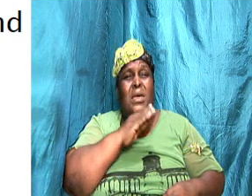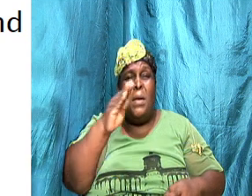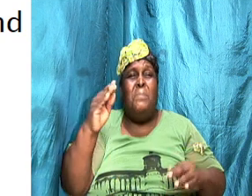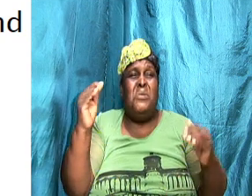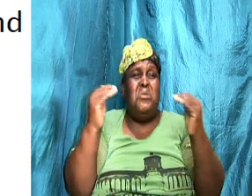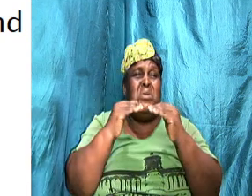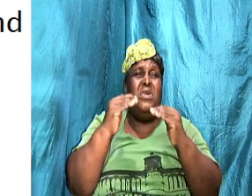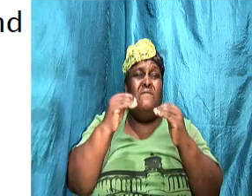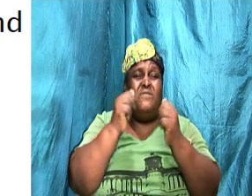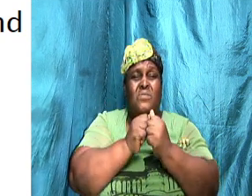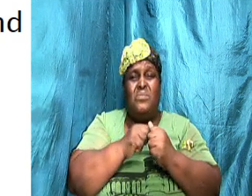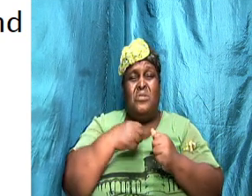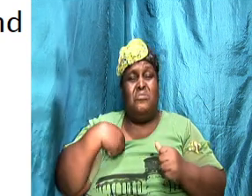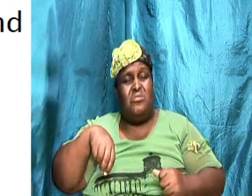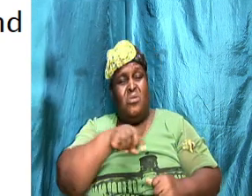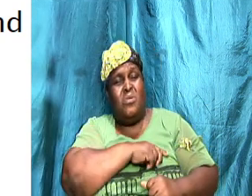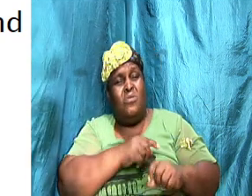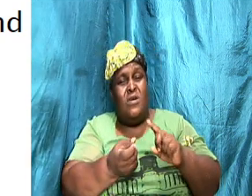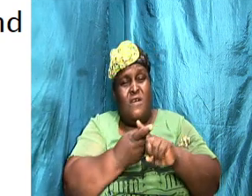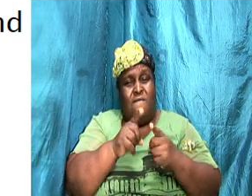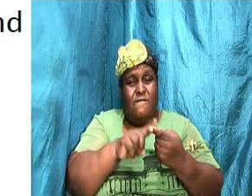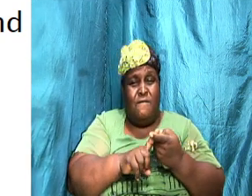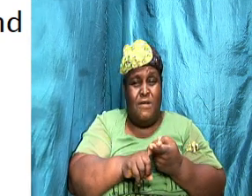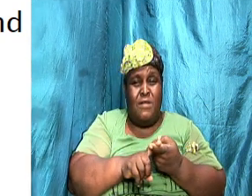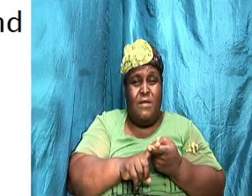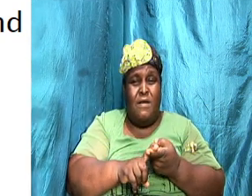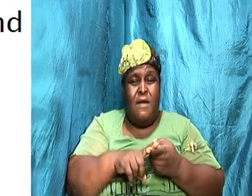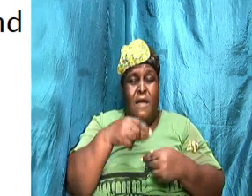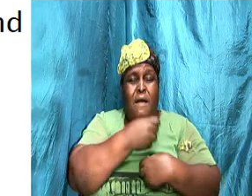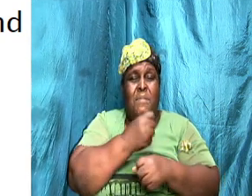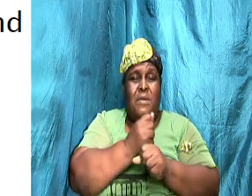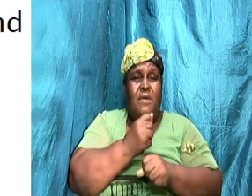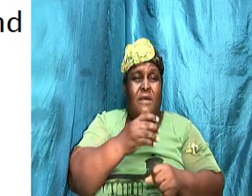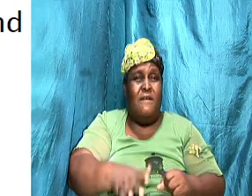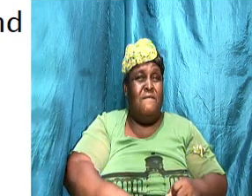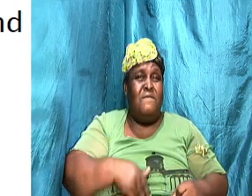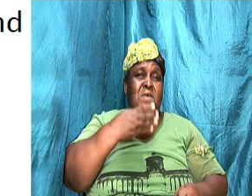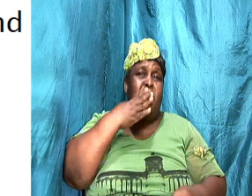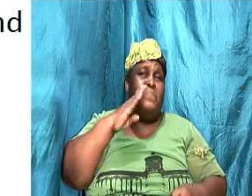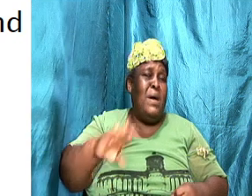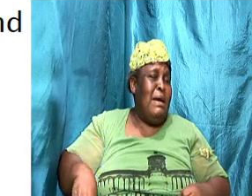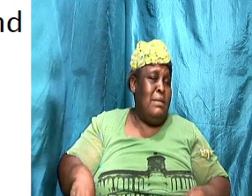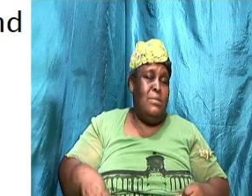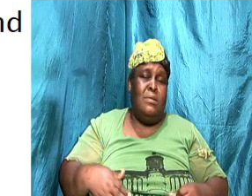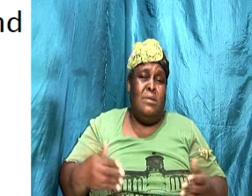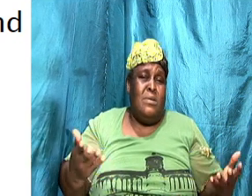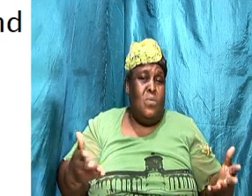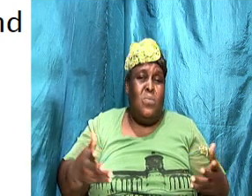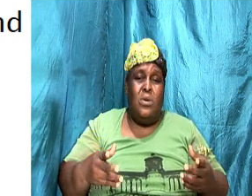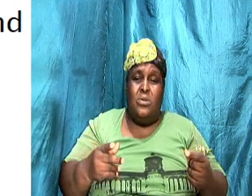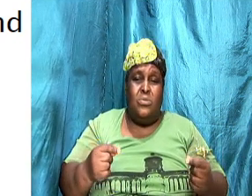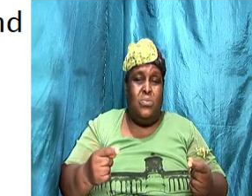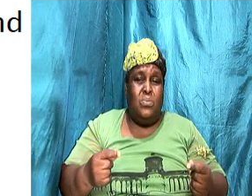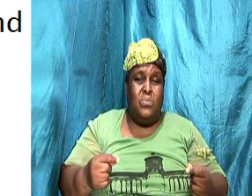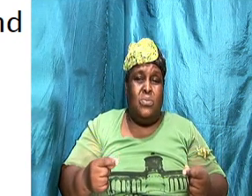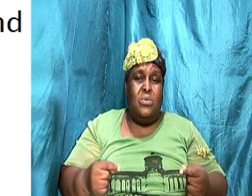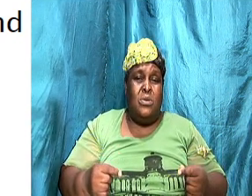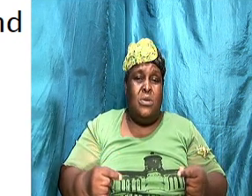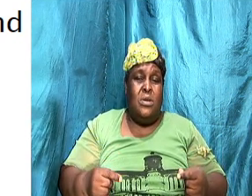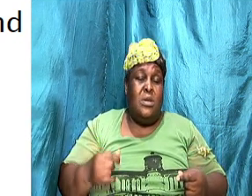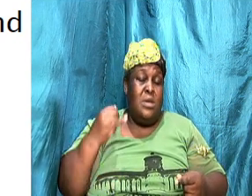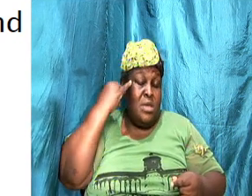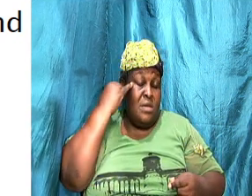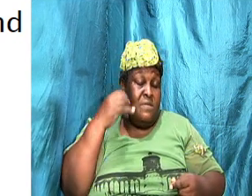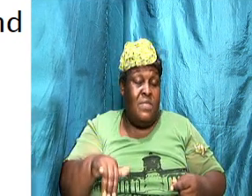to cause our partner to feel bad about what they have done. If that is at the forefront of our mind,